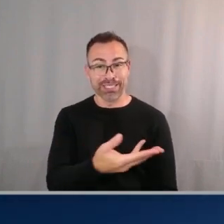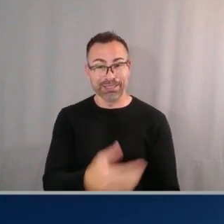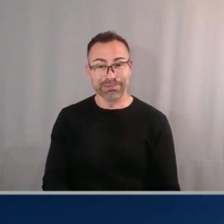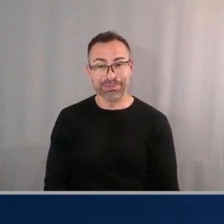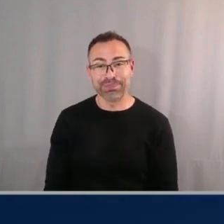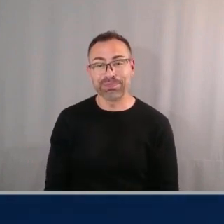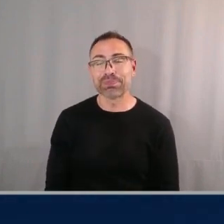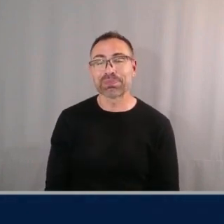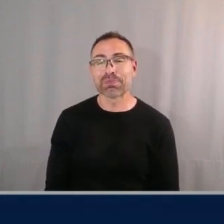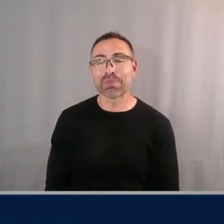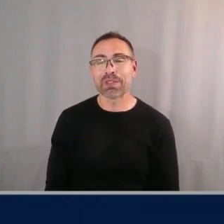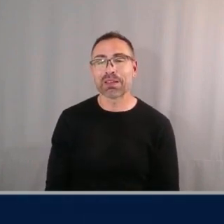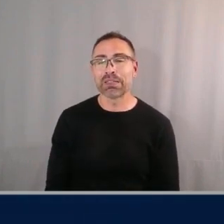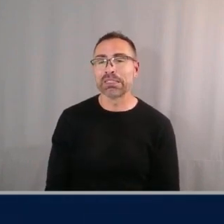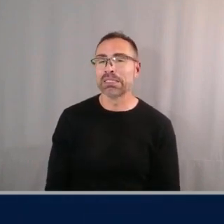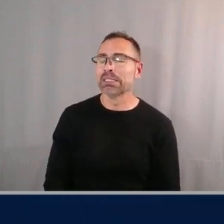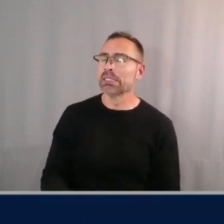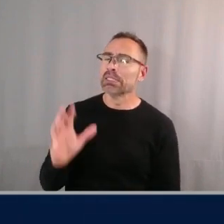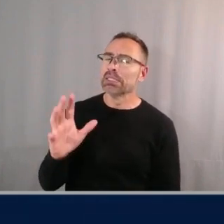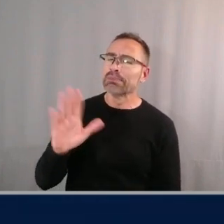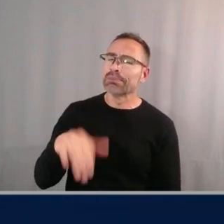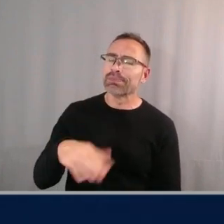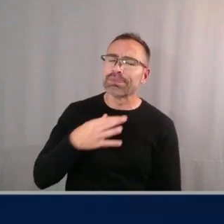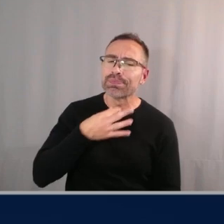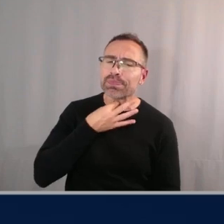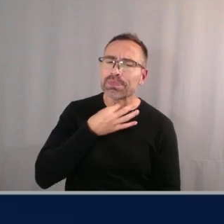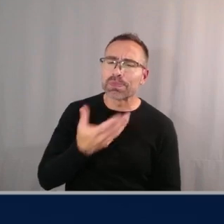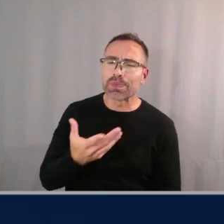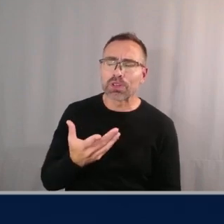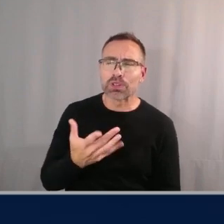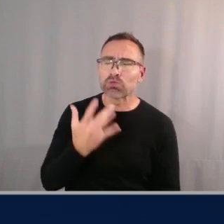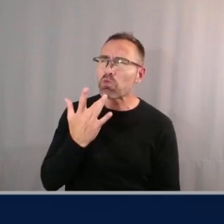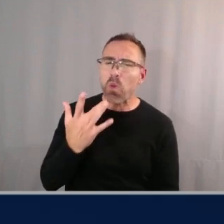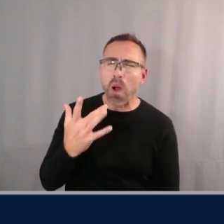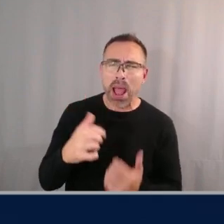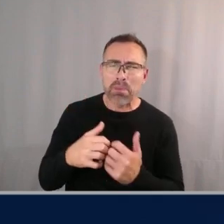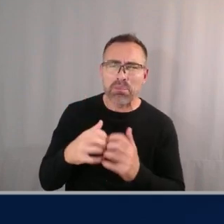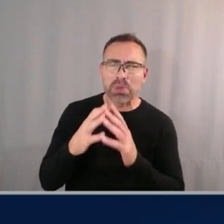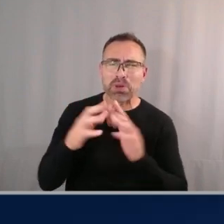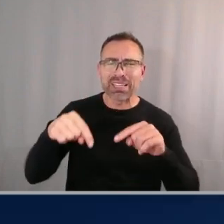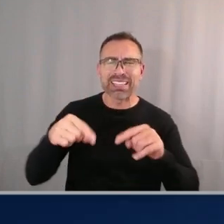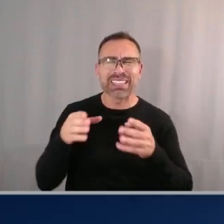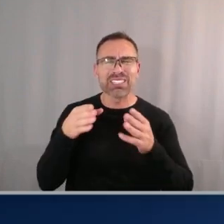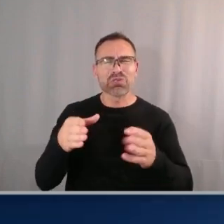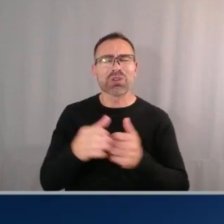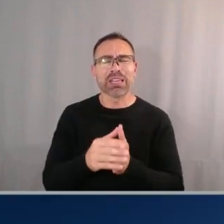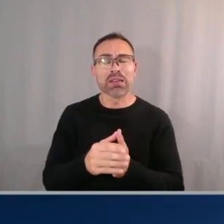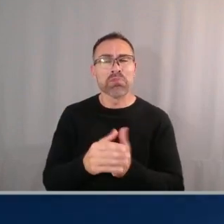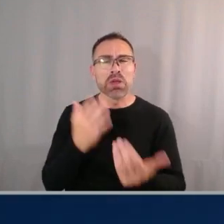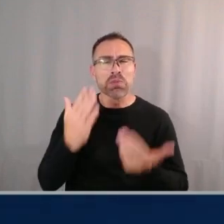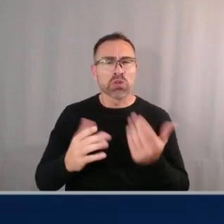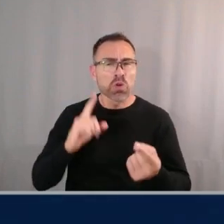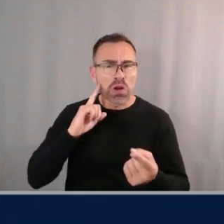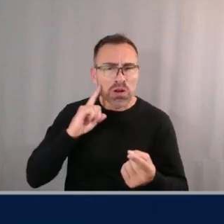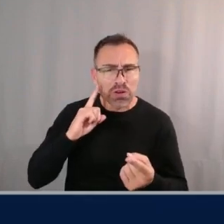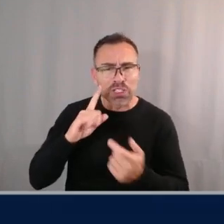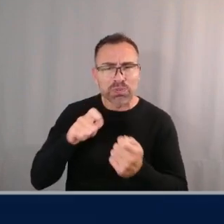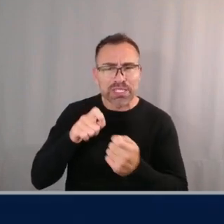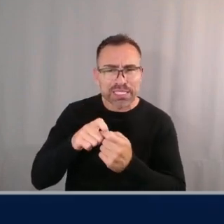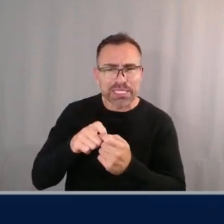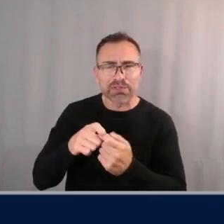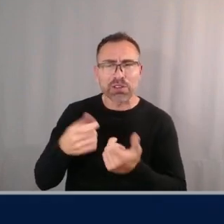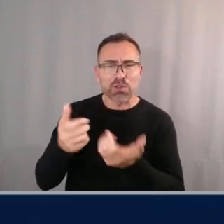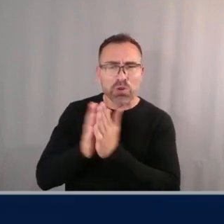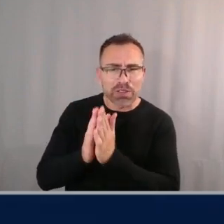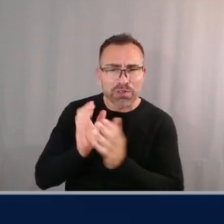as to what led the direction to going out and building this in this specific way what we're hearing from customers what we've seen